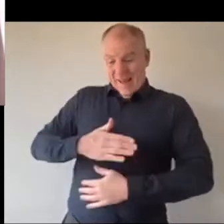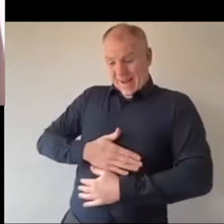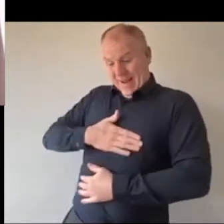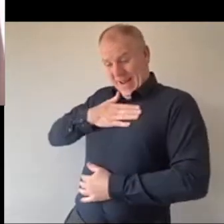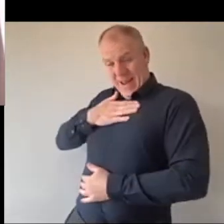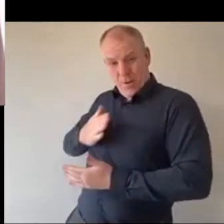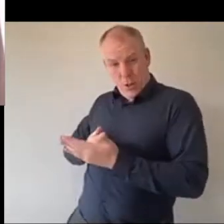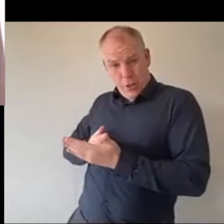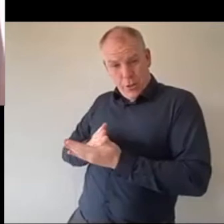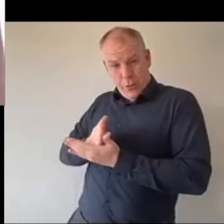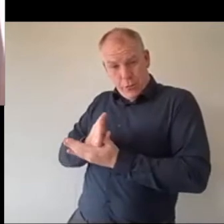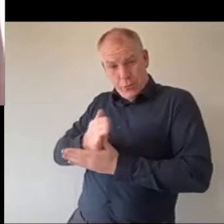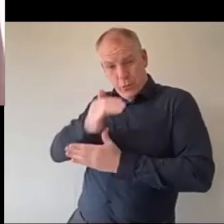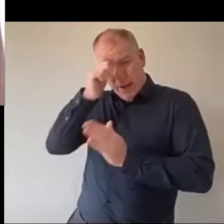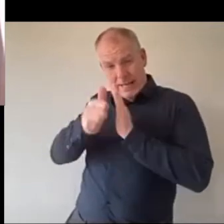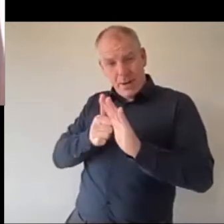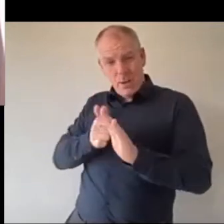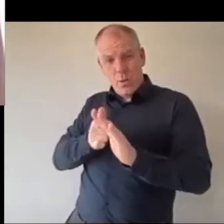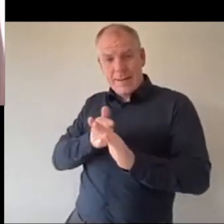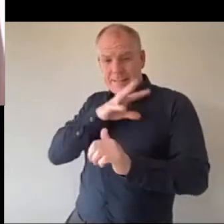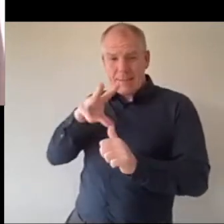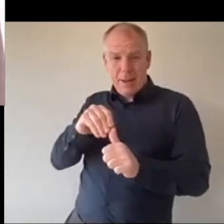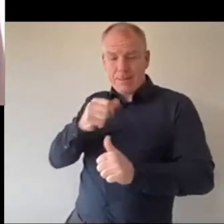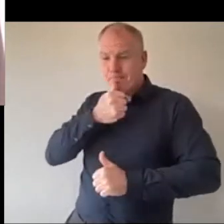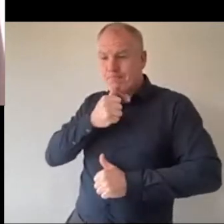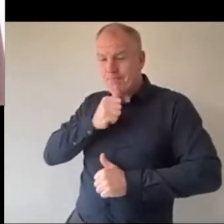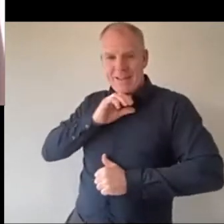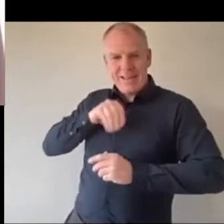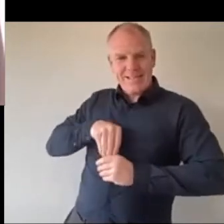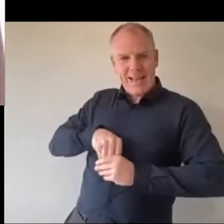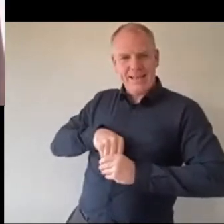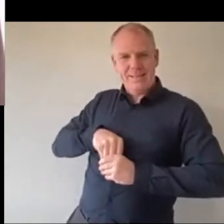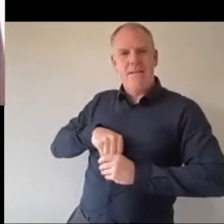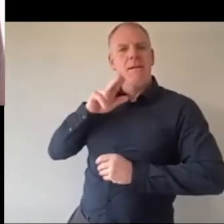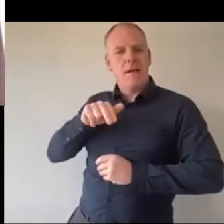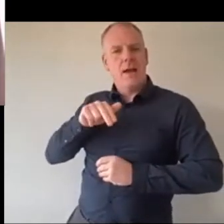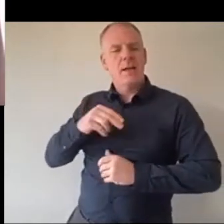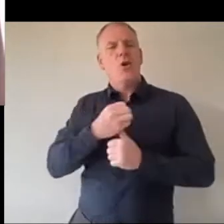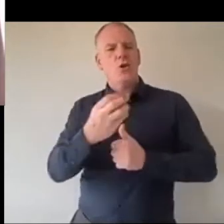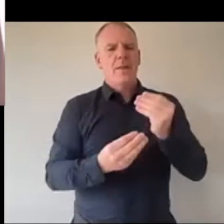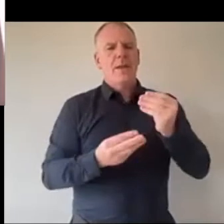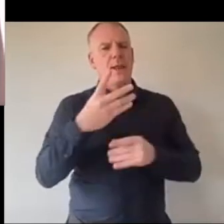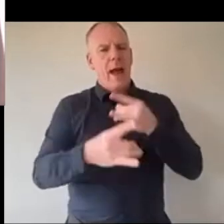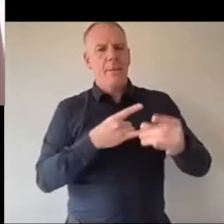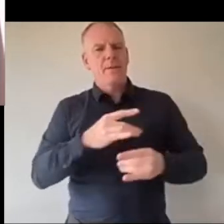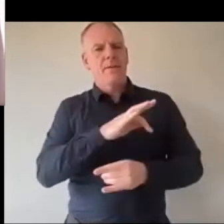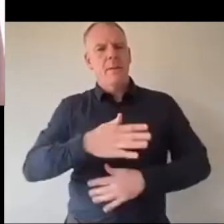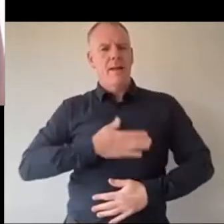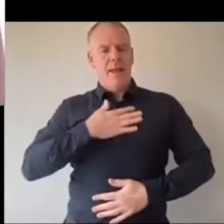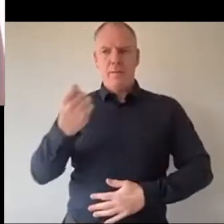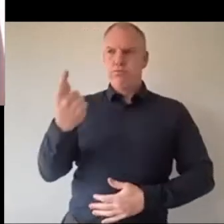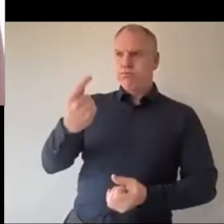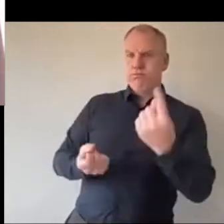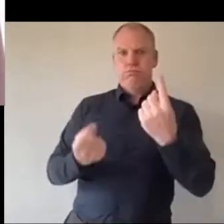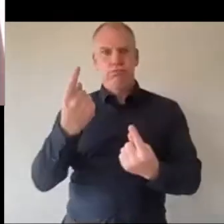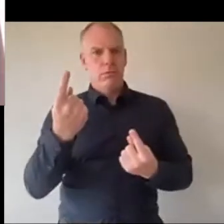it it's a very special type of resilience and there's going to be other stuff you're hit with in life because that's life and you're going to find yourself better